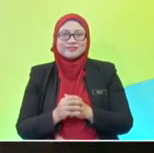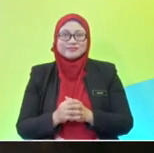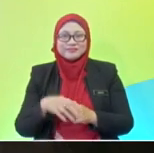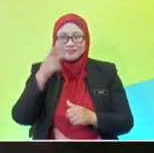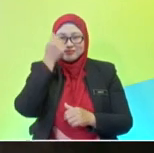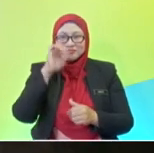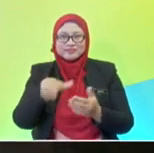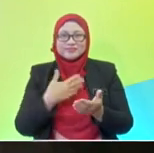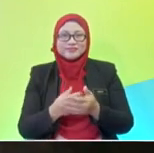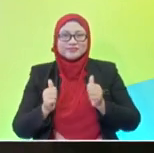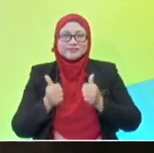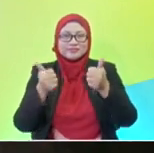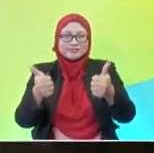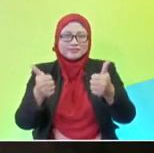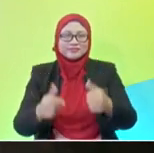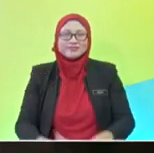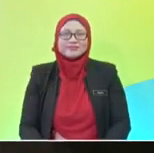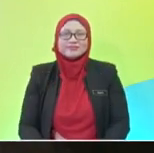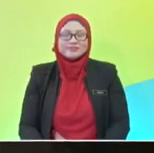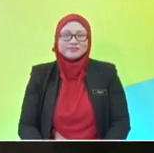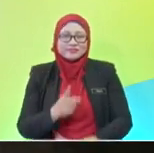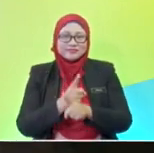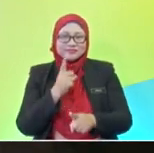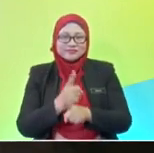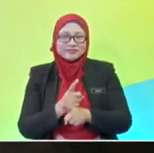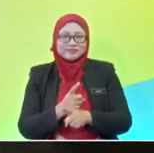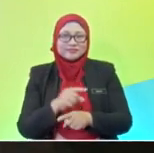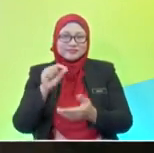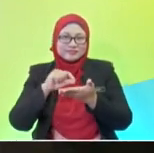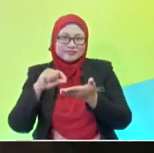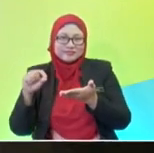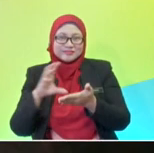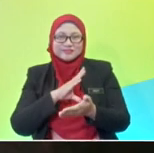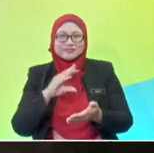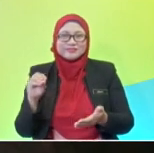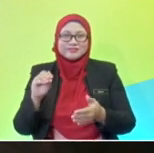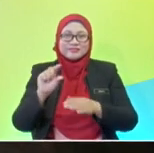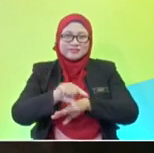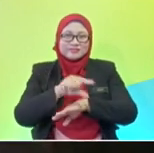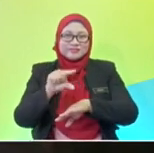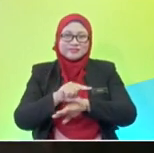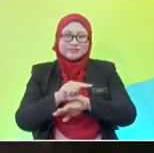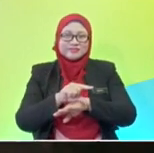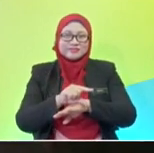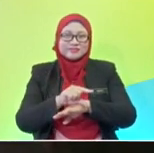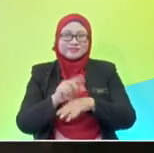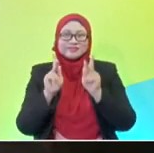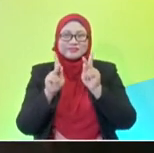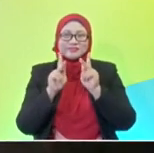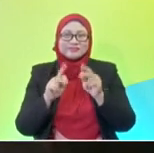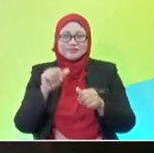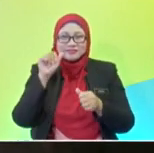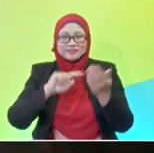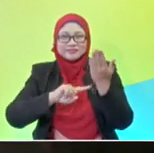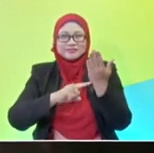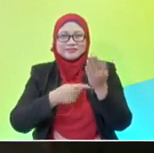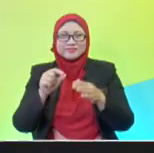it well. Be careful of your punctuation. You are good in your writing. And you have used correctly all the phrases given. Well done.